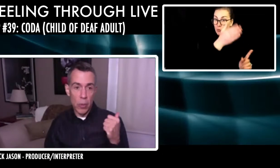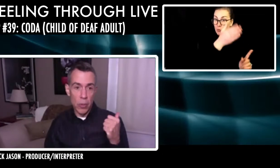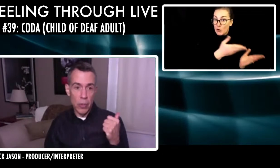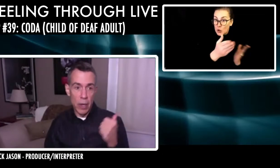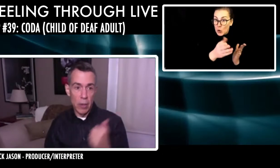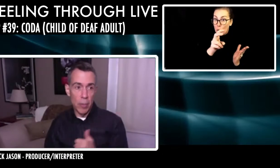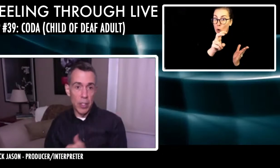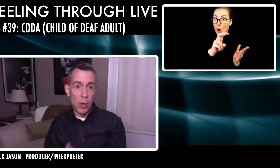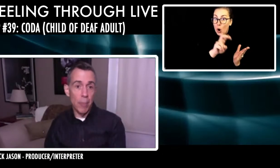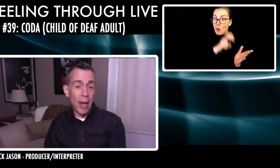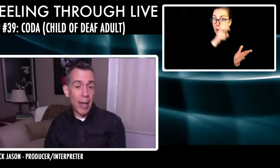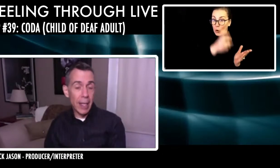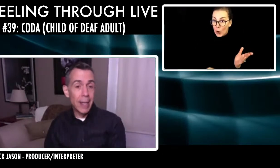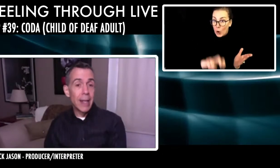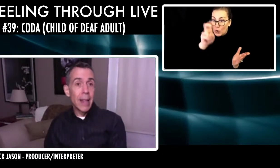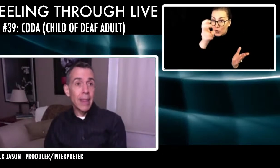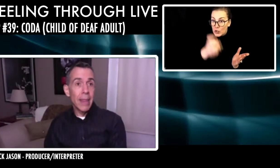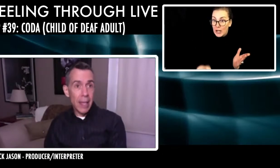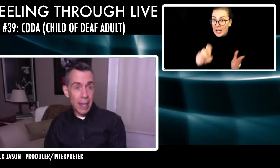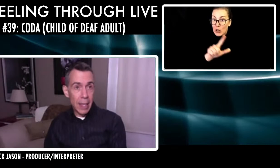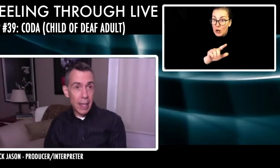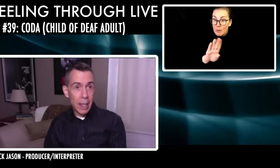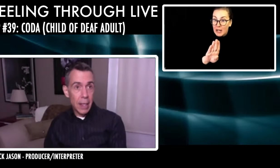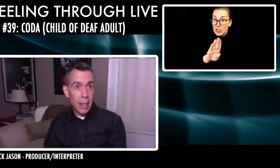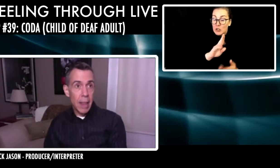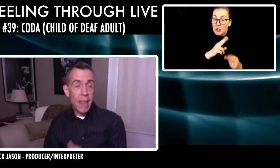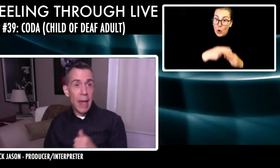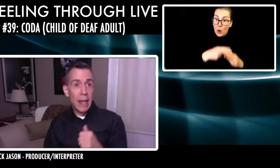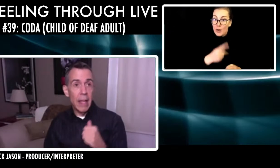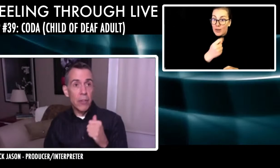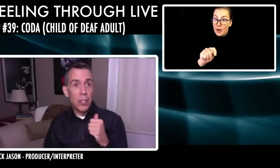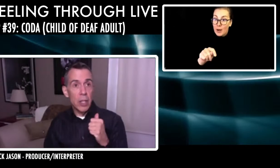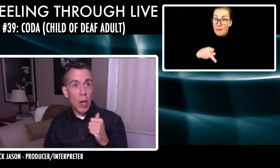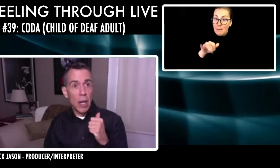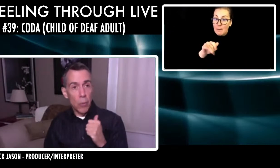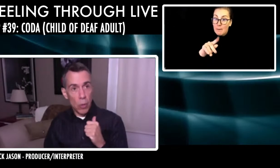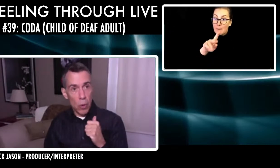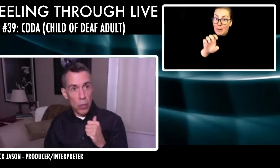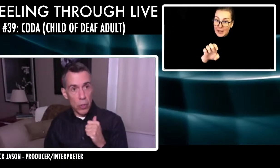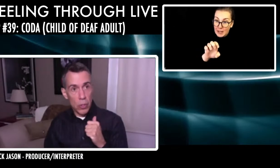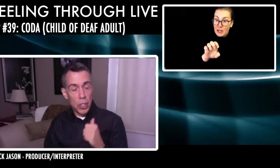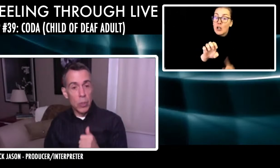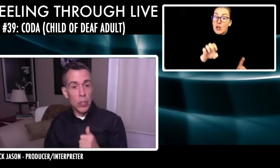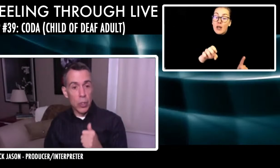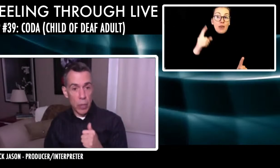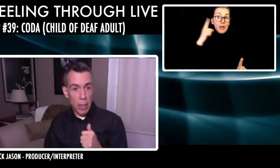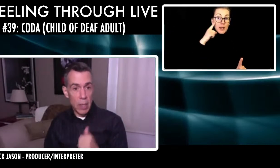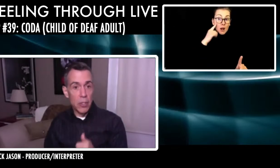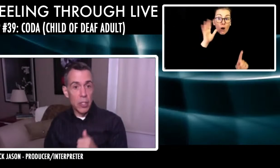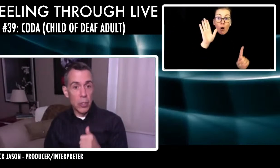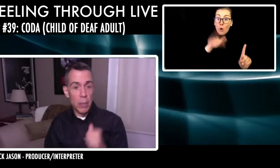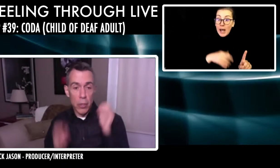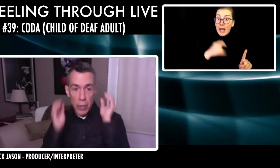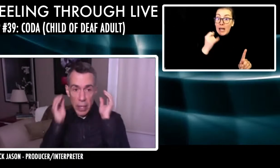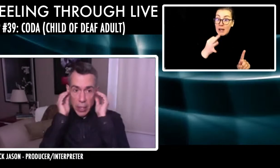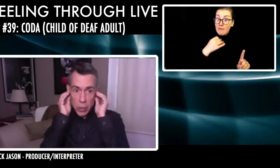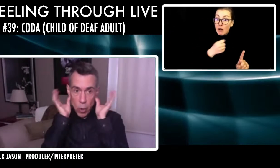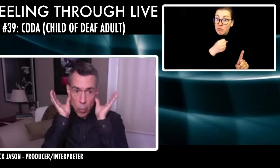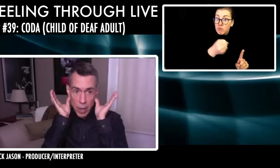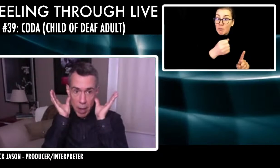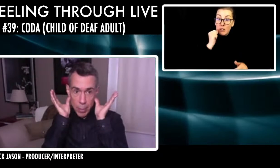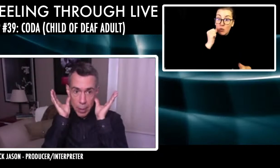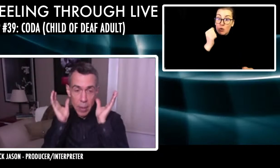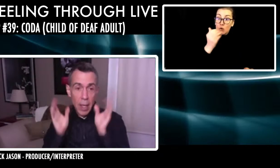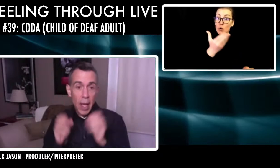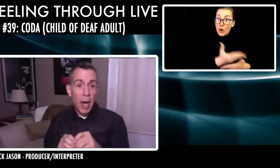very famous rollercoaster down in Long Beach called the Pike thinking that if she got on the rollercoaster, she would scream. And if she screamed, her ears